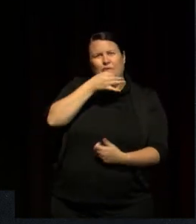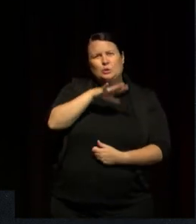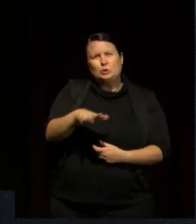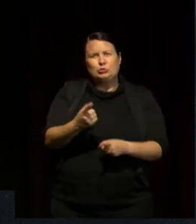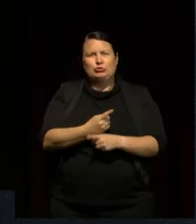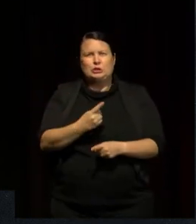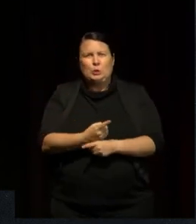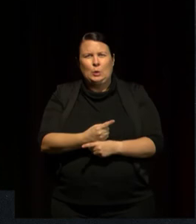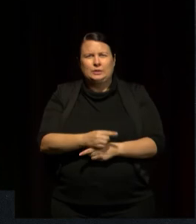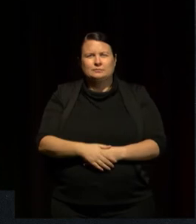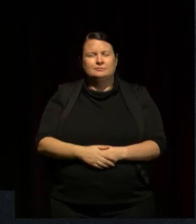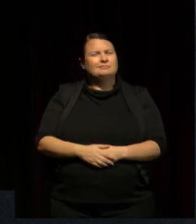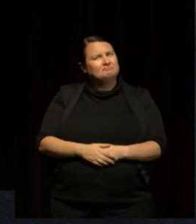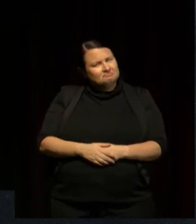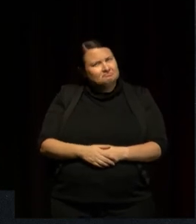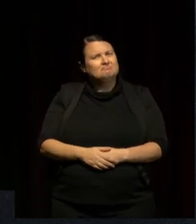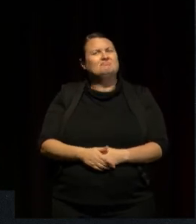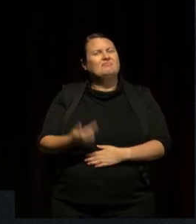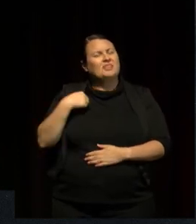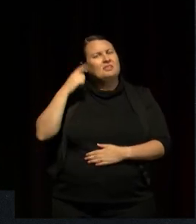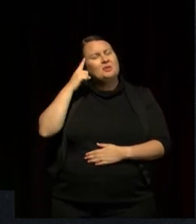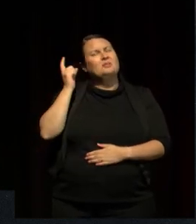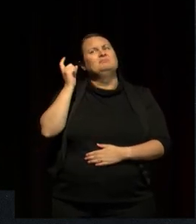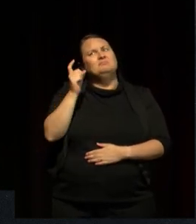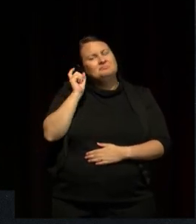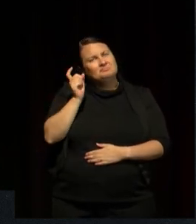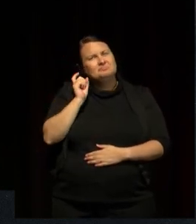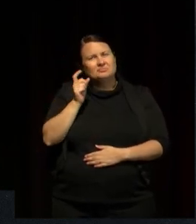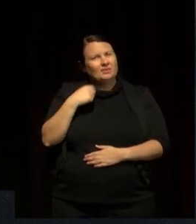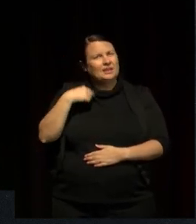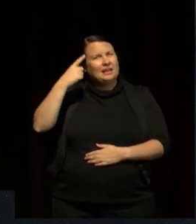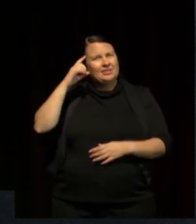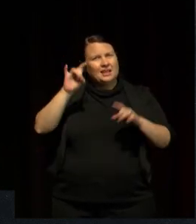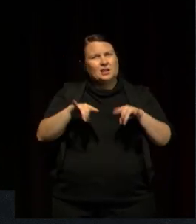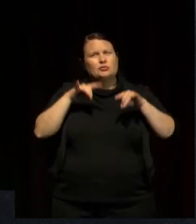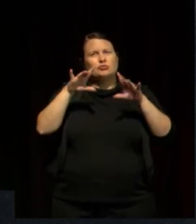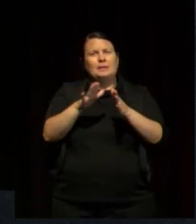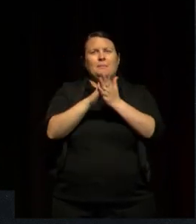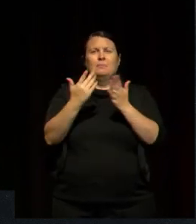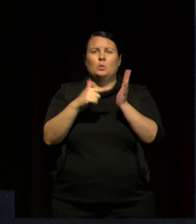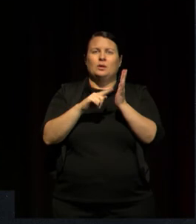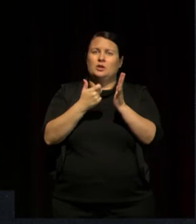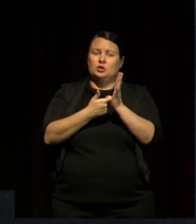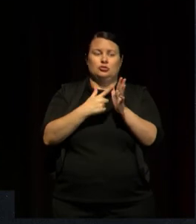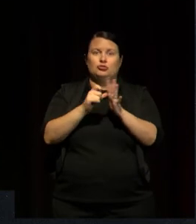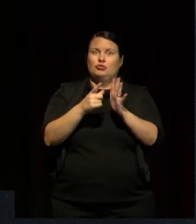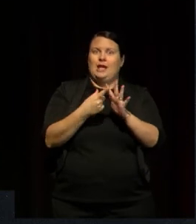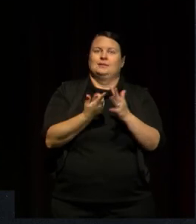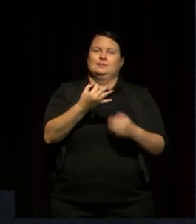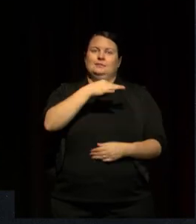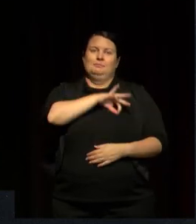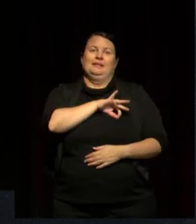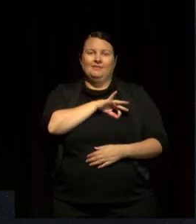So I think there's something in that. I think Australian book trade has really benefited from some